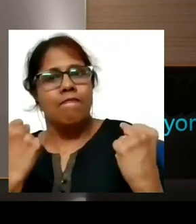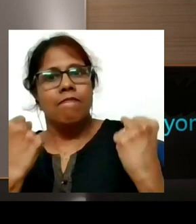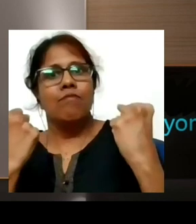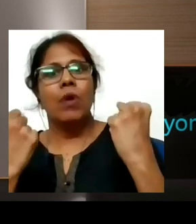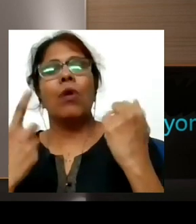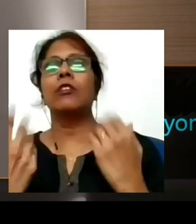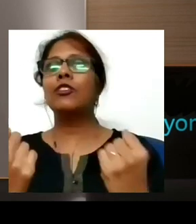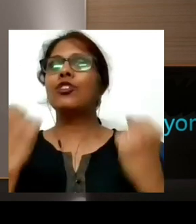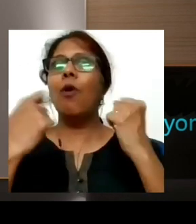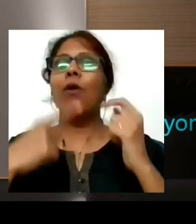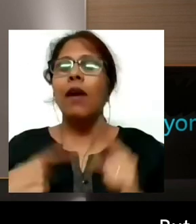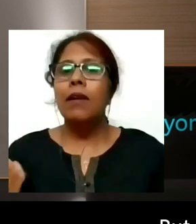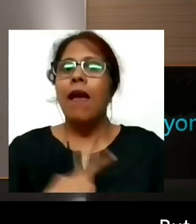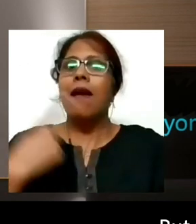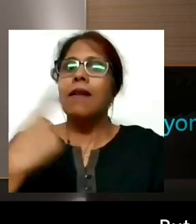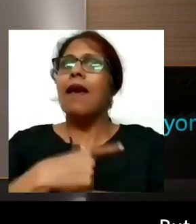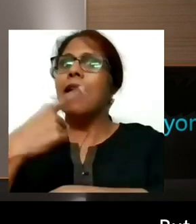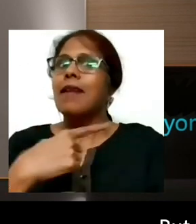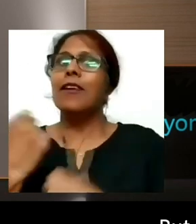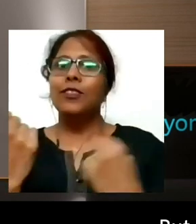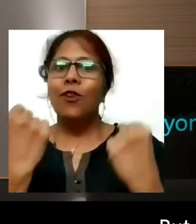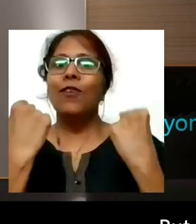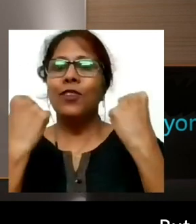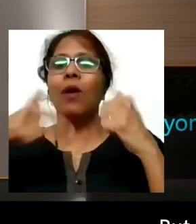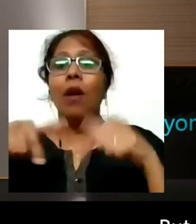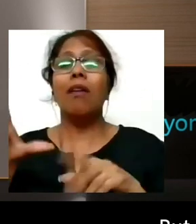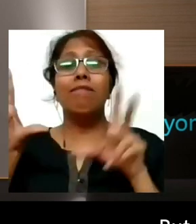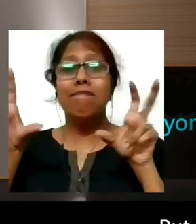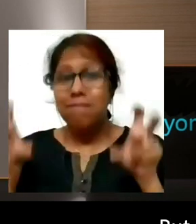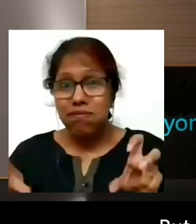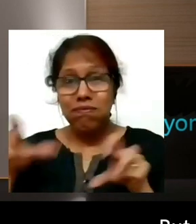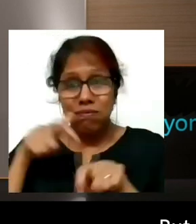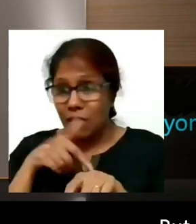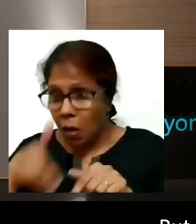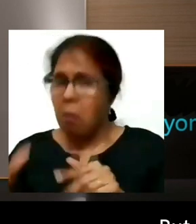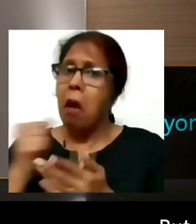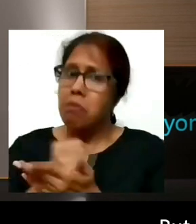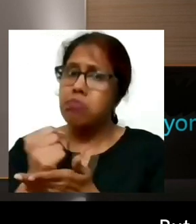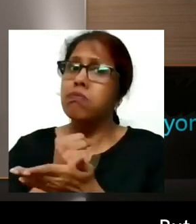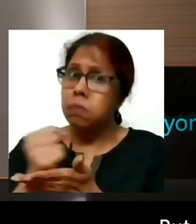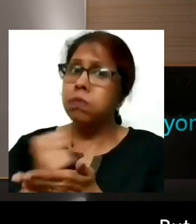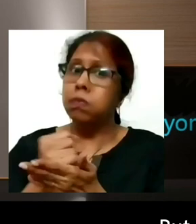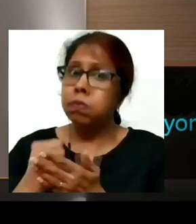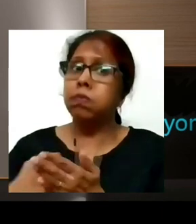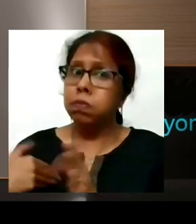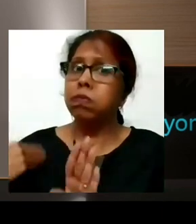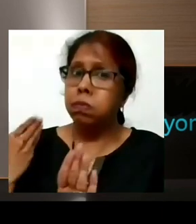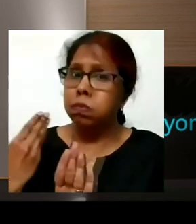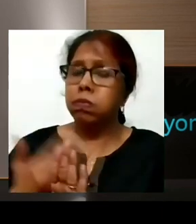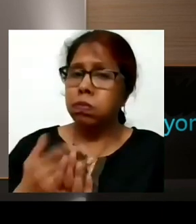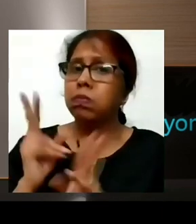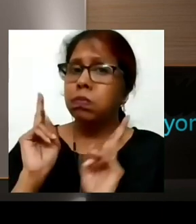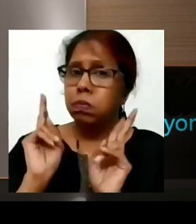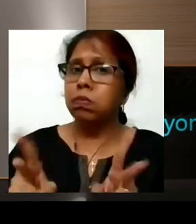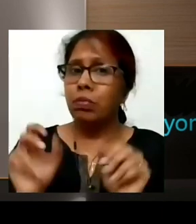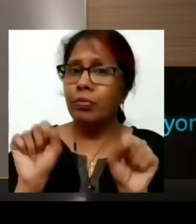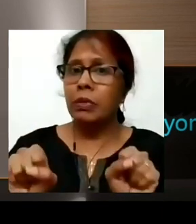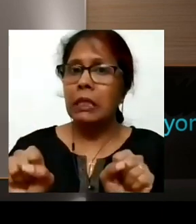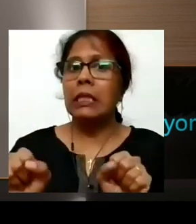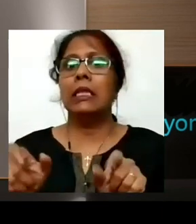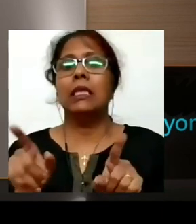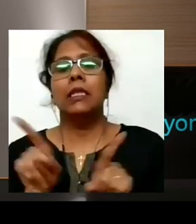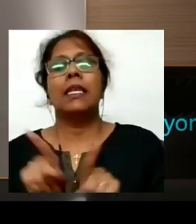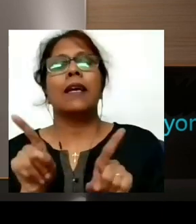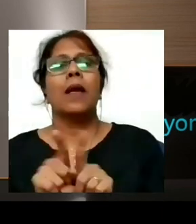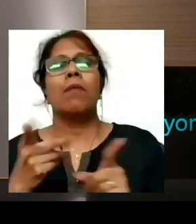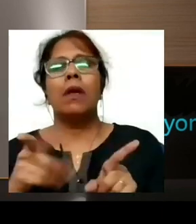and more stronger every day, but even in this lockdown, I'm making sure that, you know, I'm training. I know intensity is